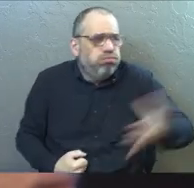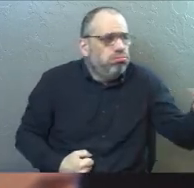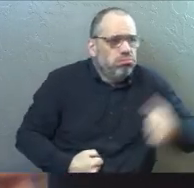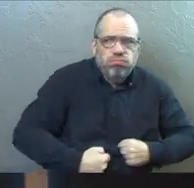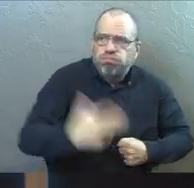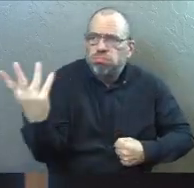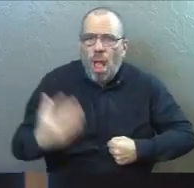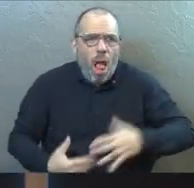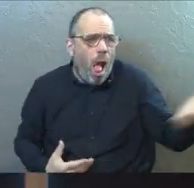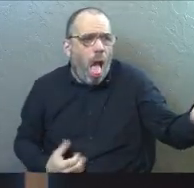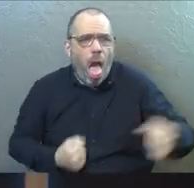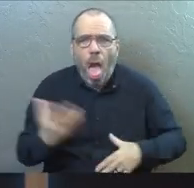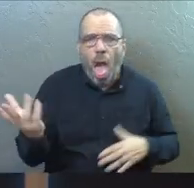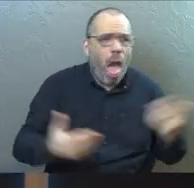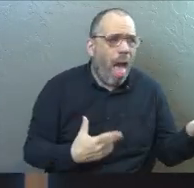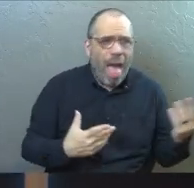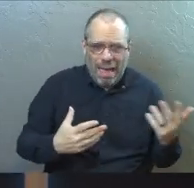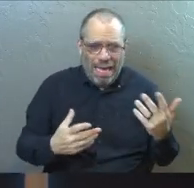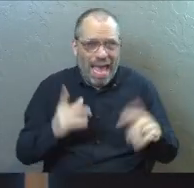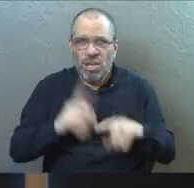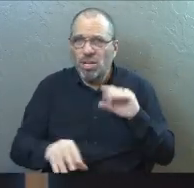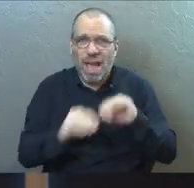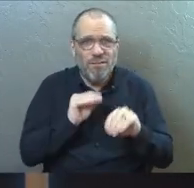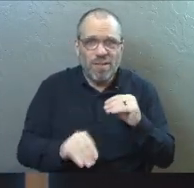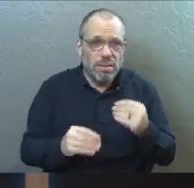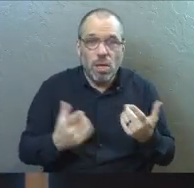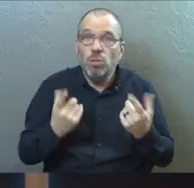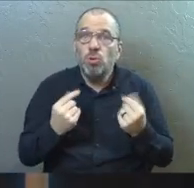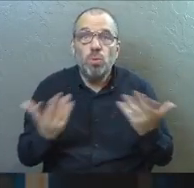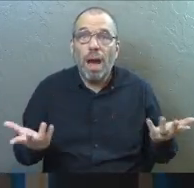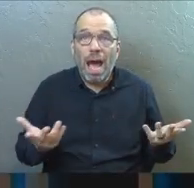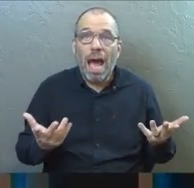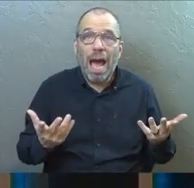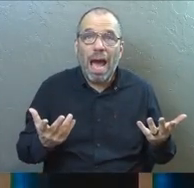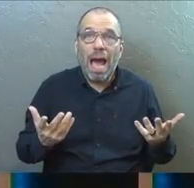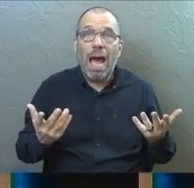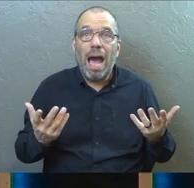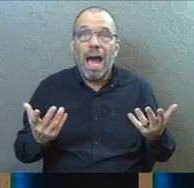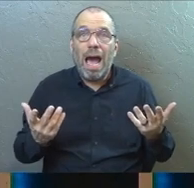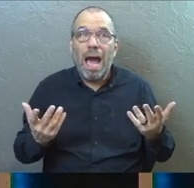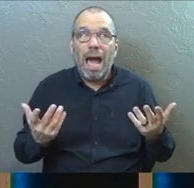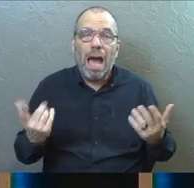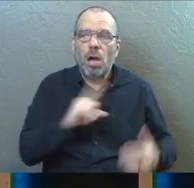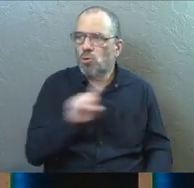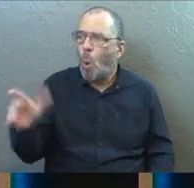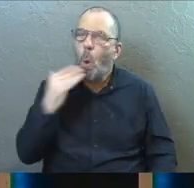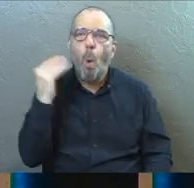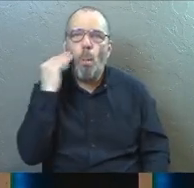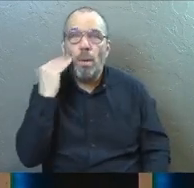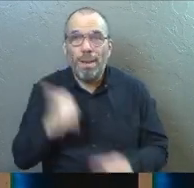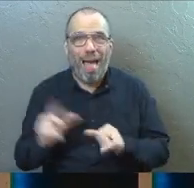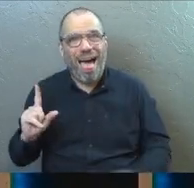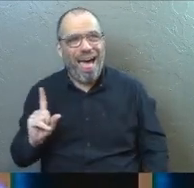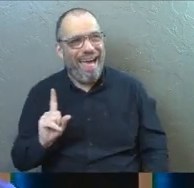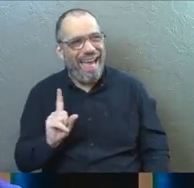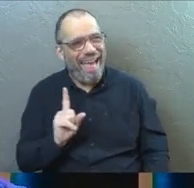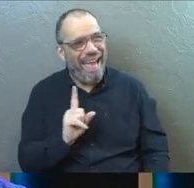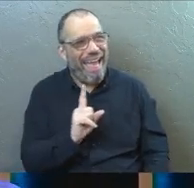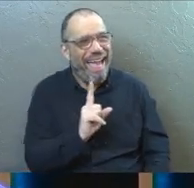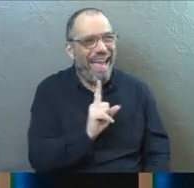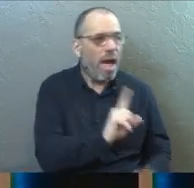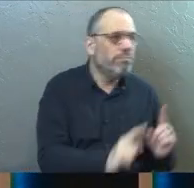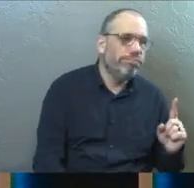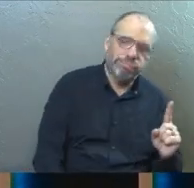everything and he was not able to fix any of it. What was he able to do? Turn around and go back home. That's all.